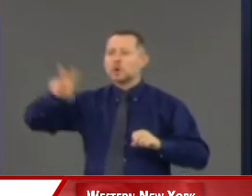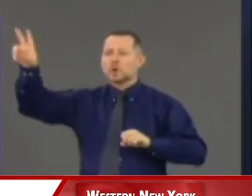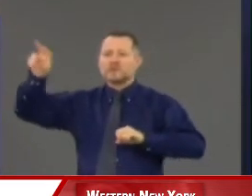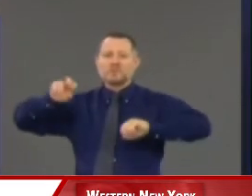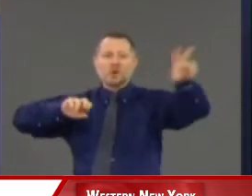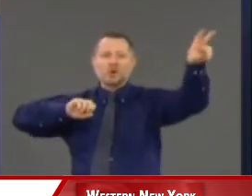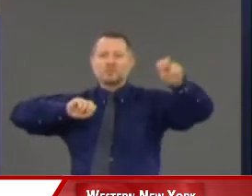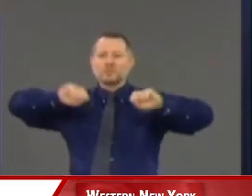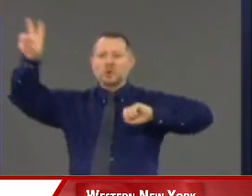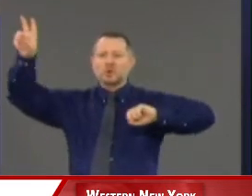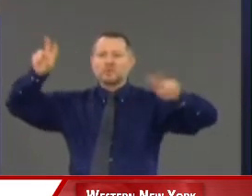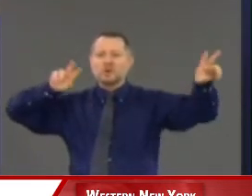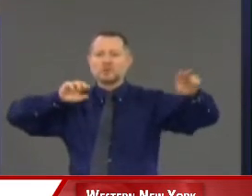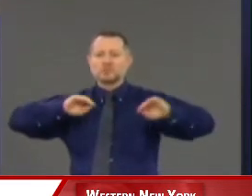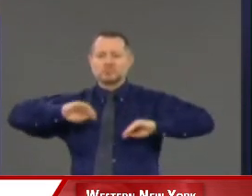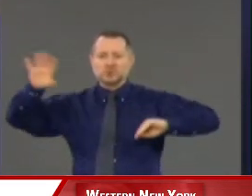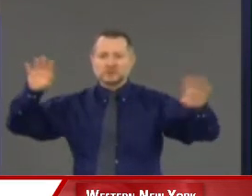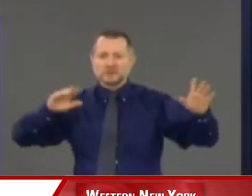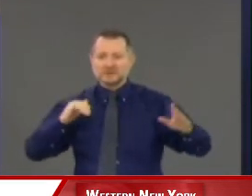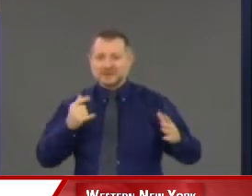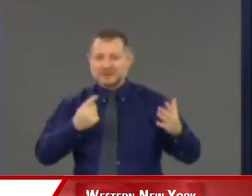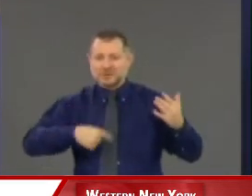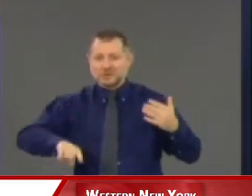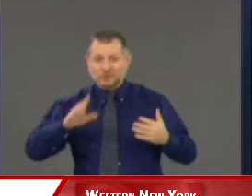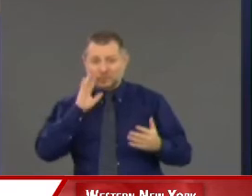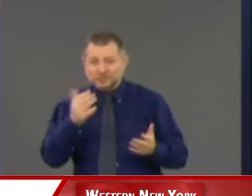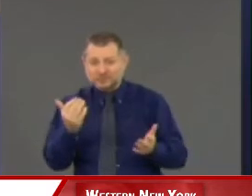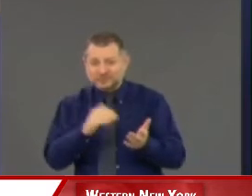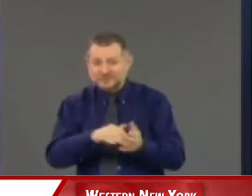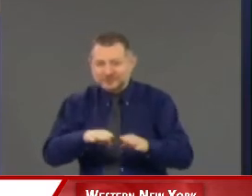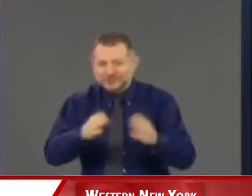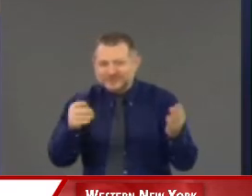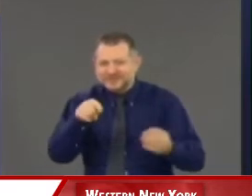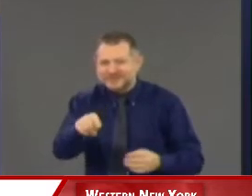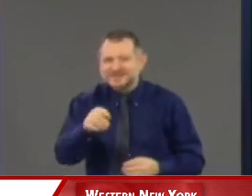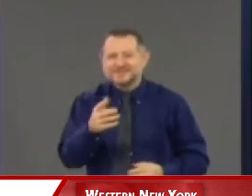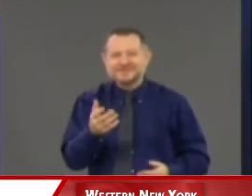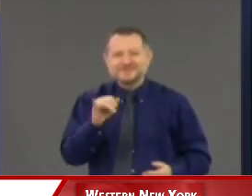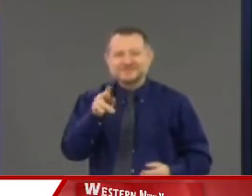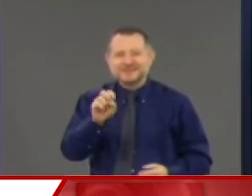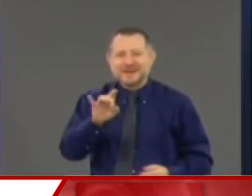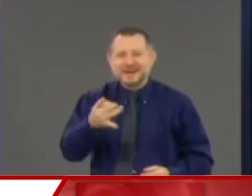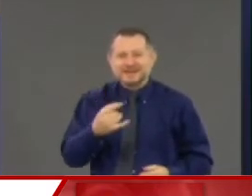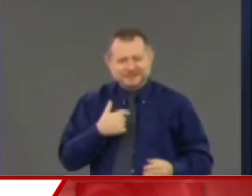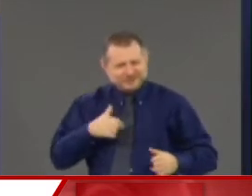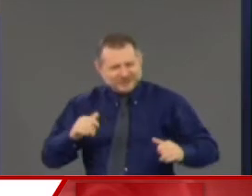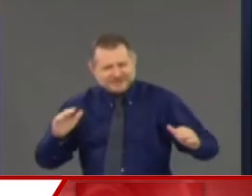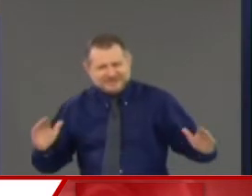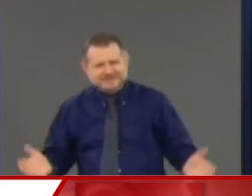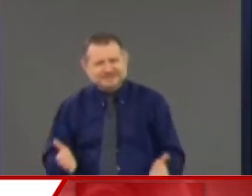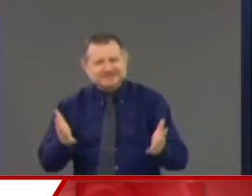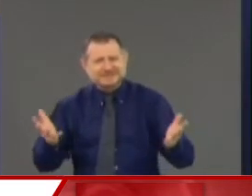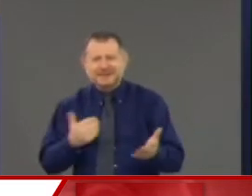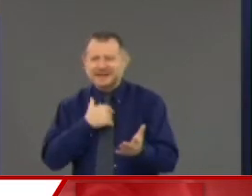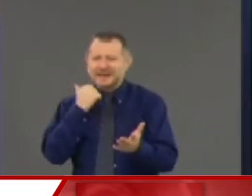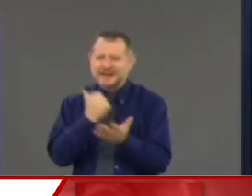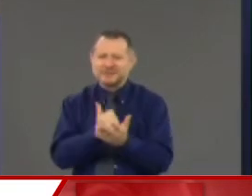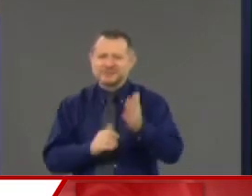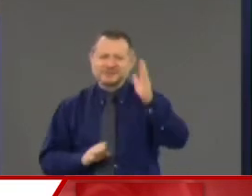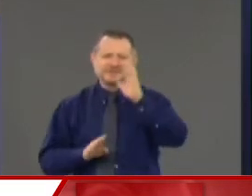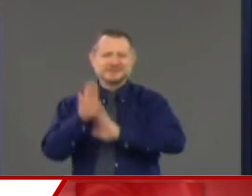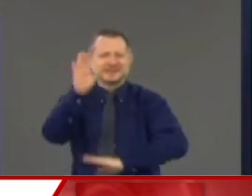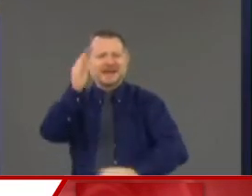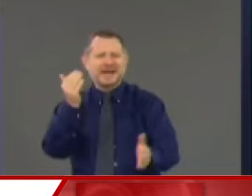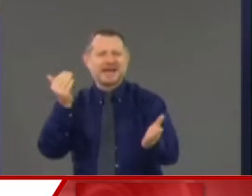We're one week away from reopening. We're looking to revitalize New York City. Get